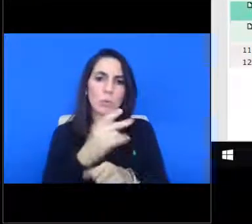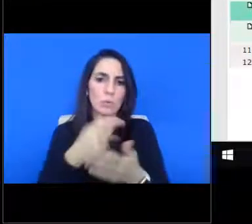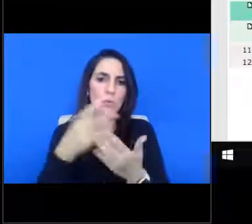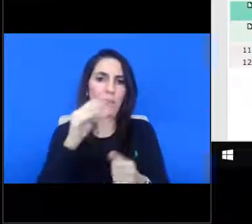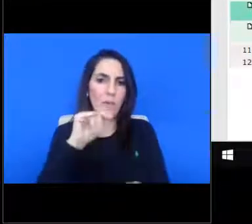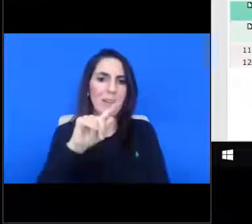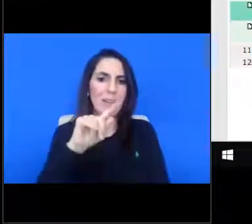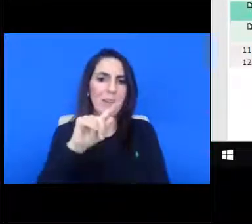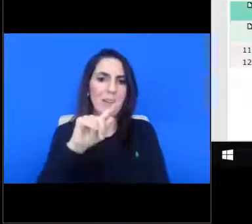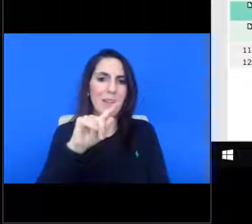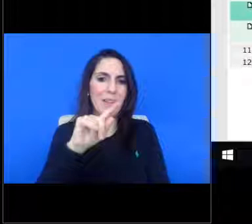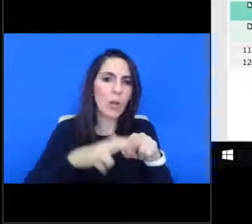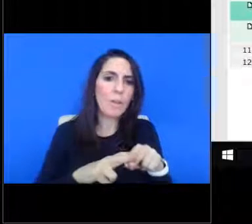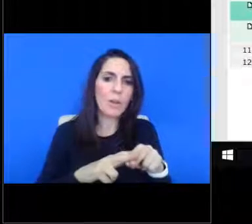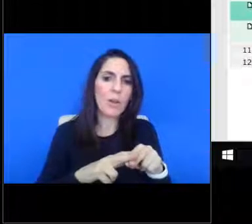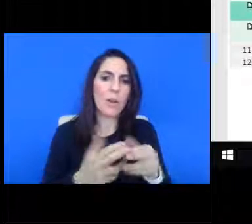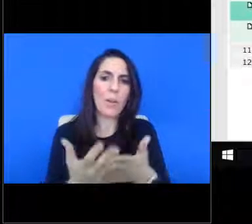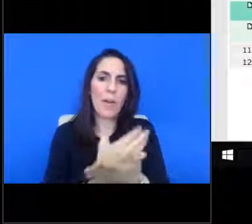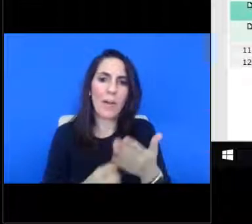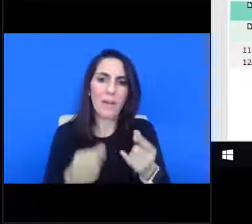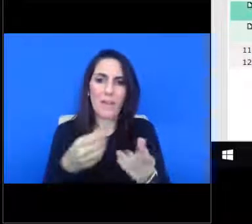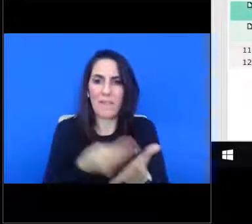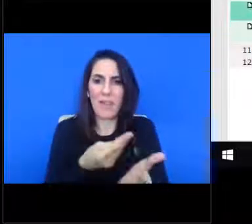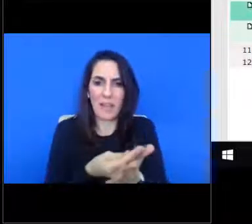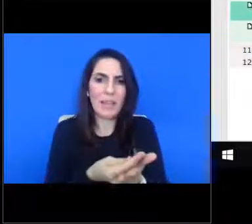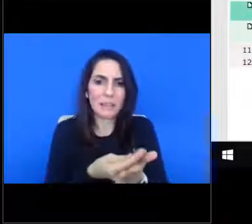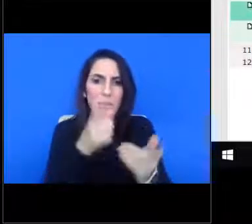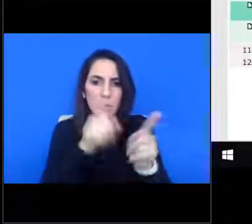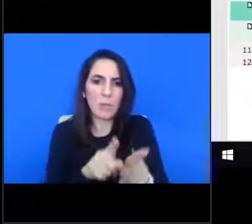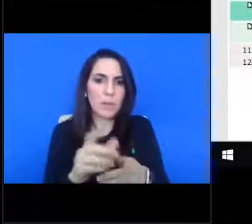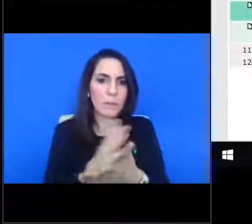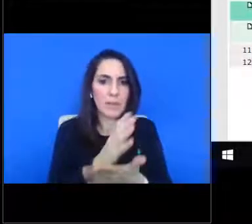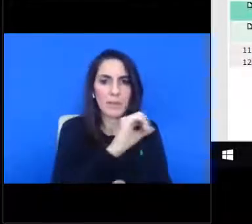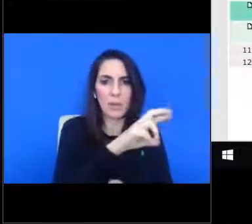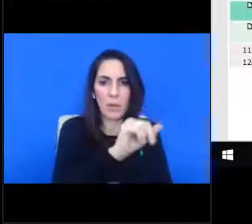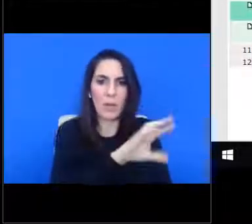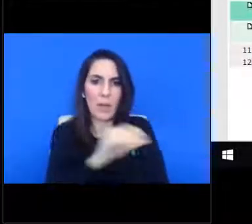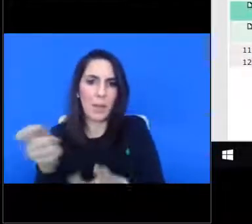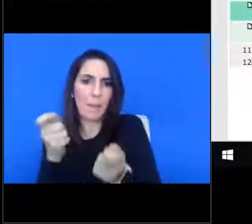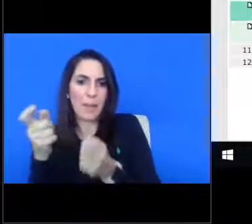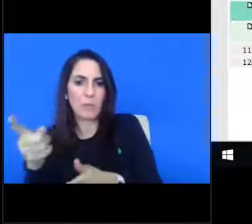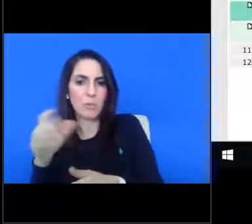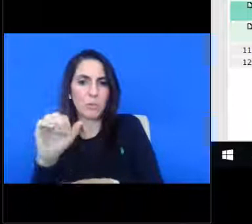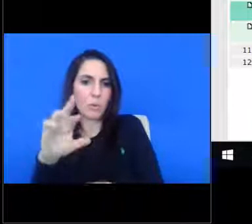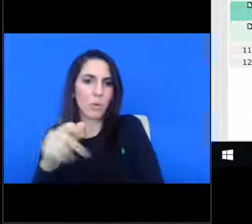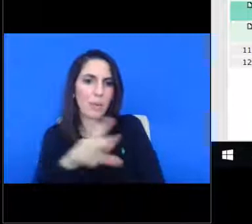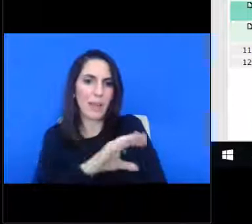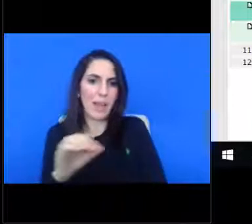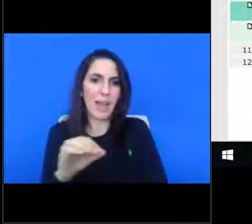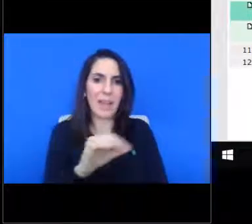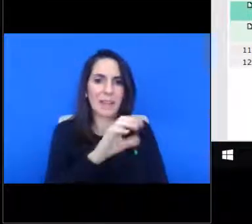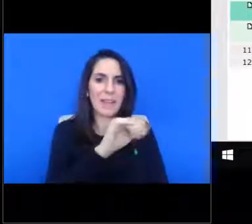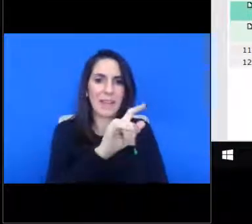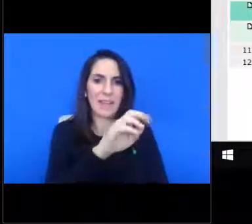revenue finance agreement between the CRA and Centennial Management Corp. Wells landing apartments, LLC doing business as